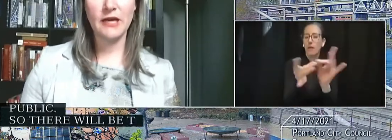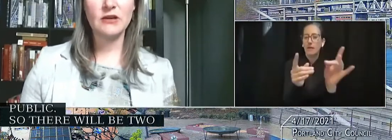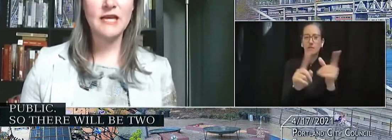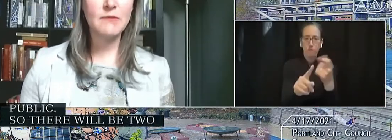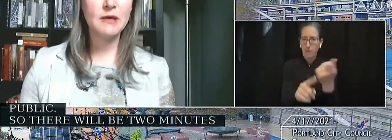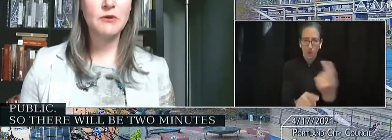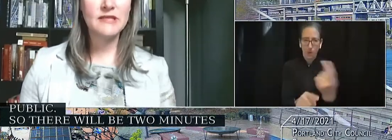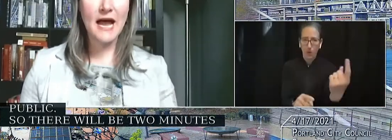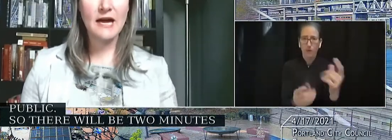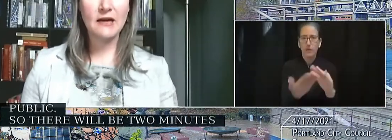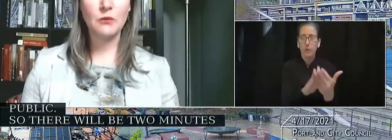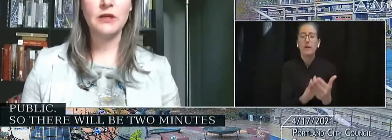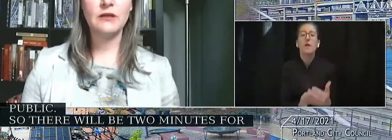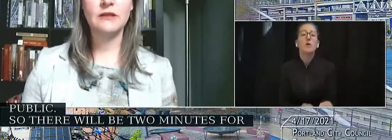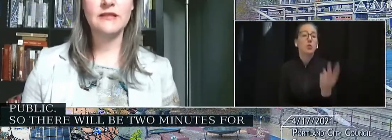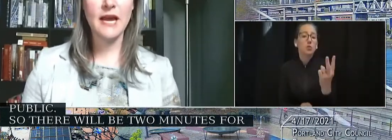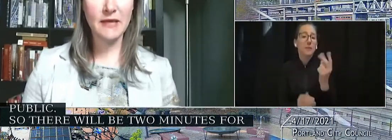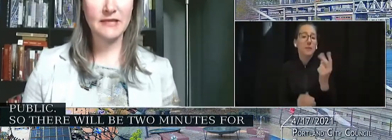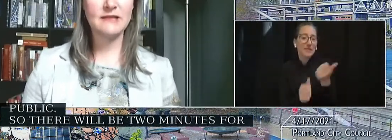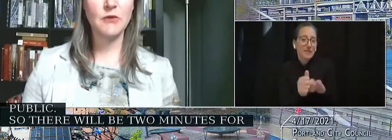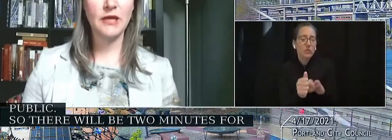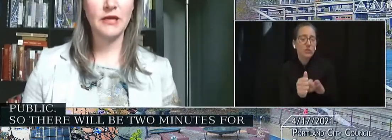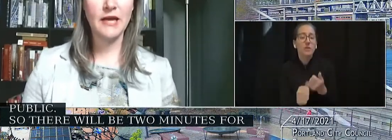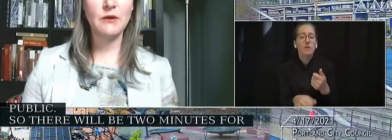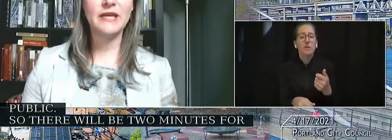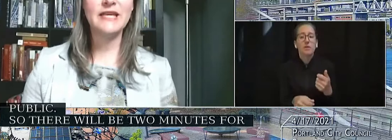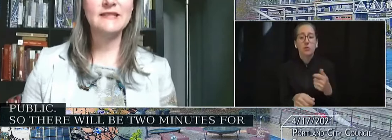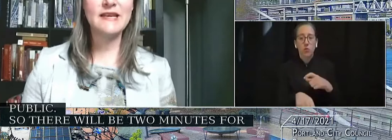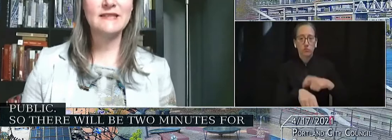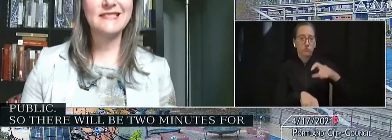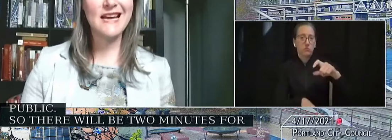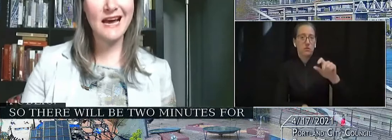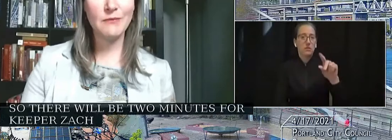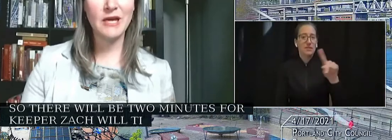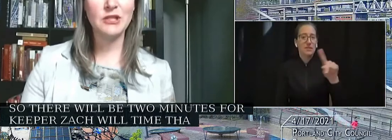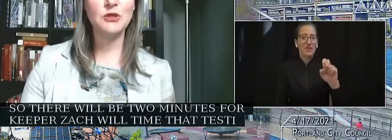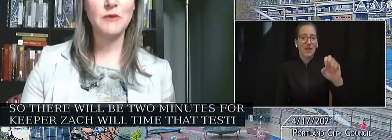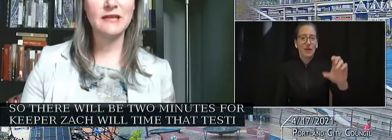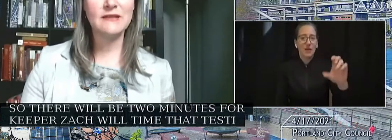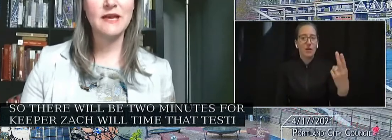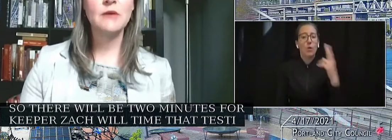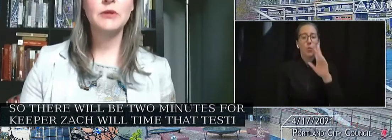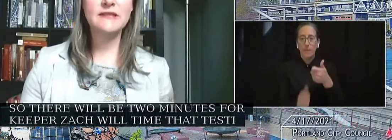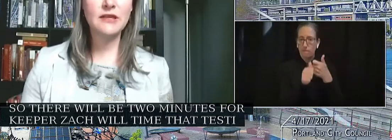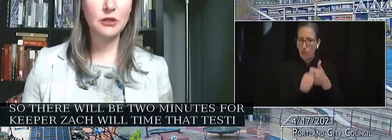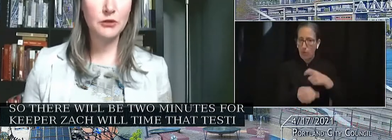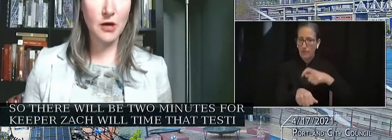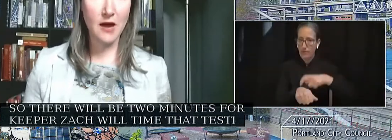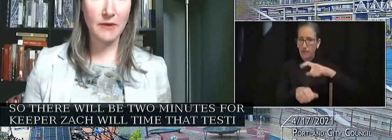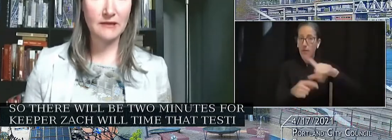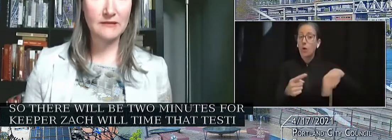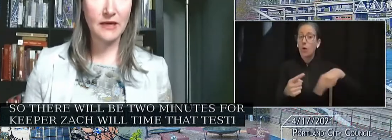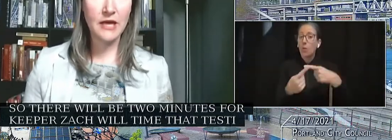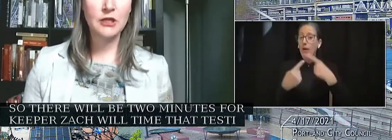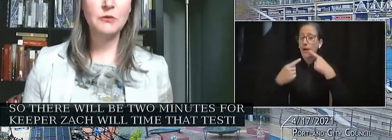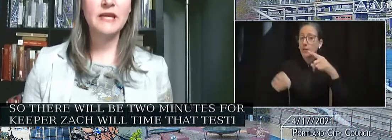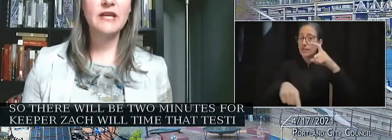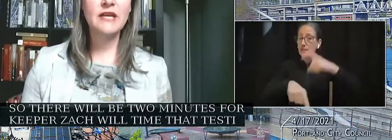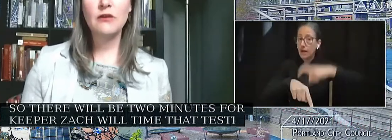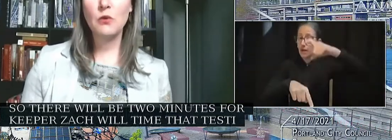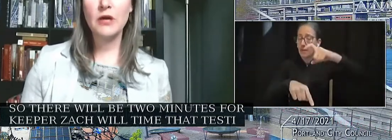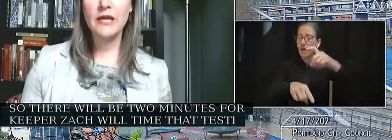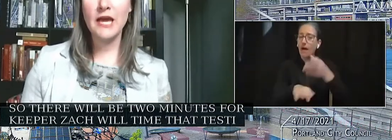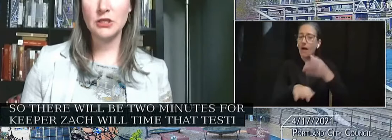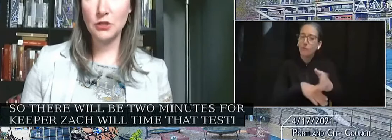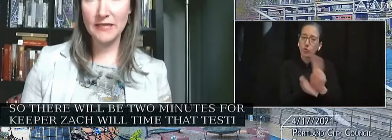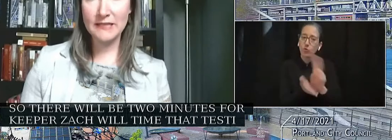testimony, and our timekeeper, Zach, will time that testimony. And when he says time at two minutes, please conclude your comments. You'll be